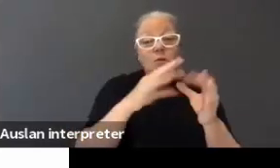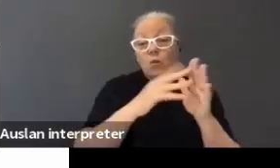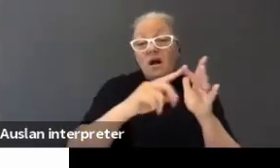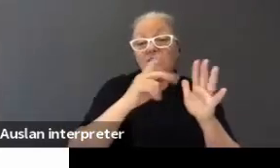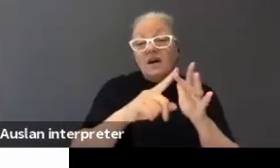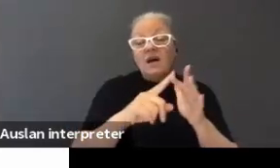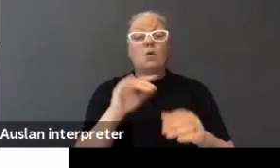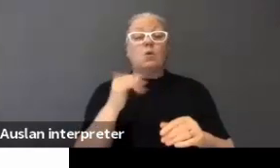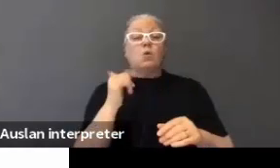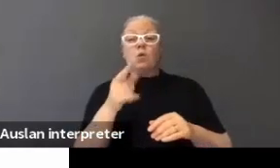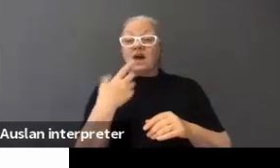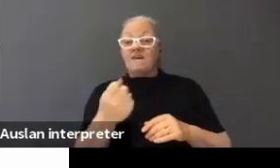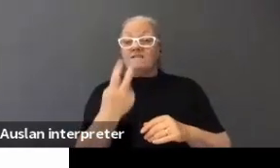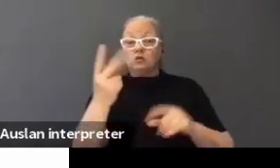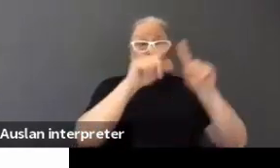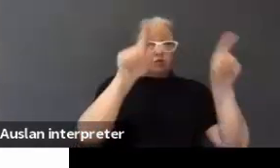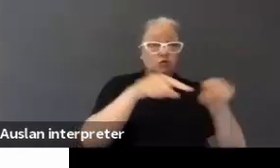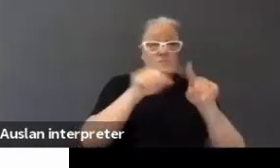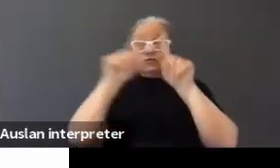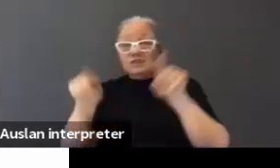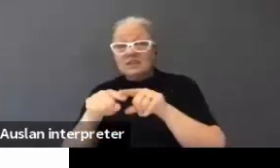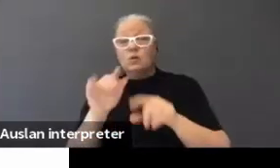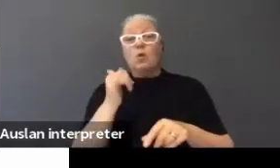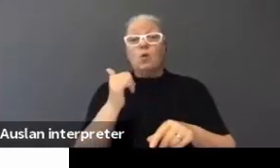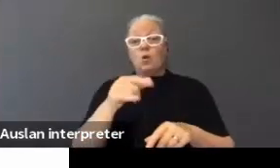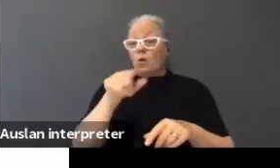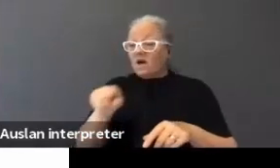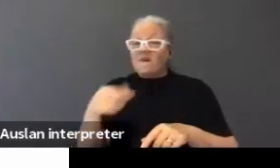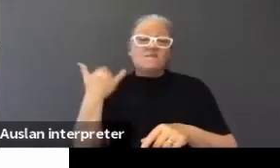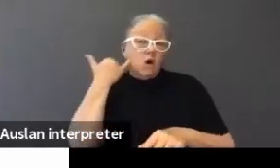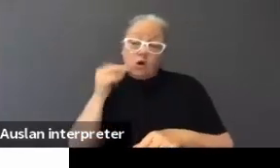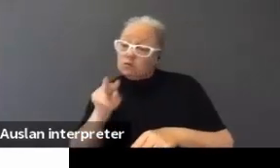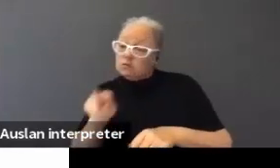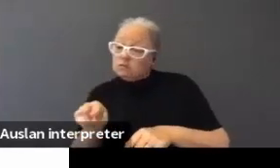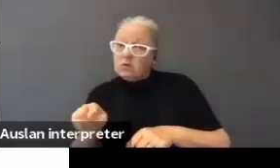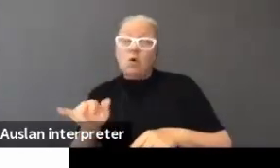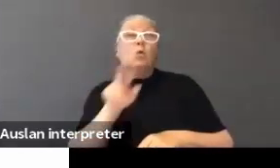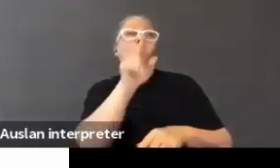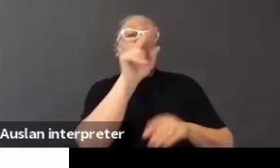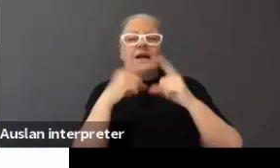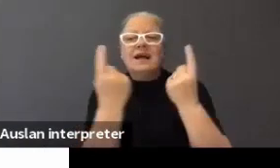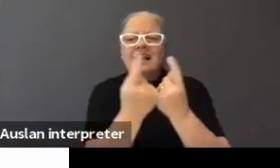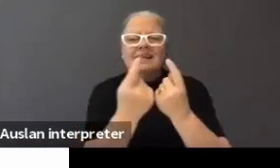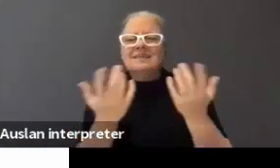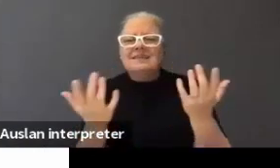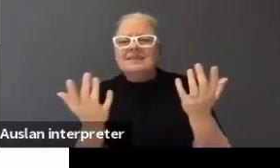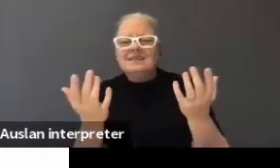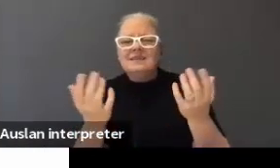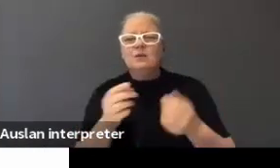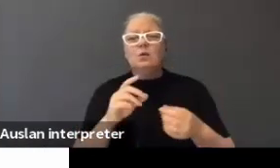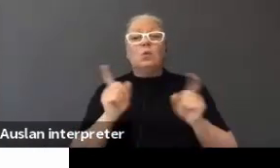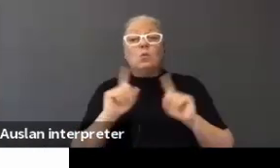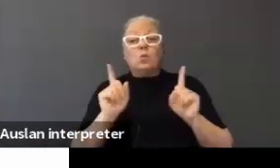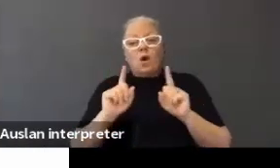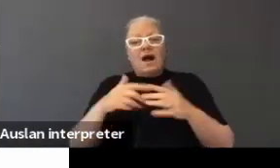do they have two screens? Do they have a phone that they can watch the captions on and watch the class on? How much video do